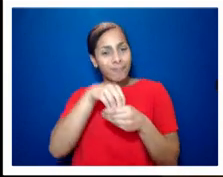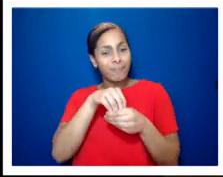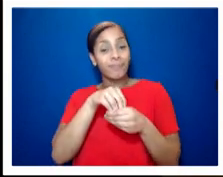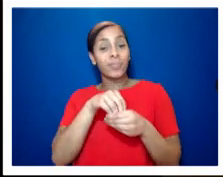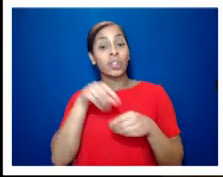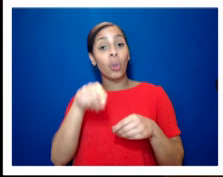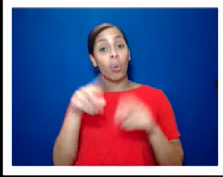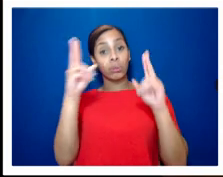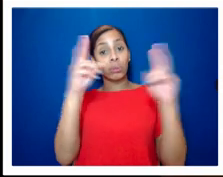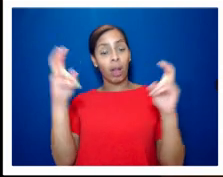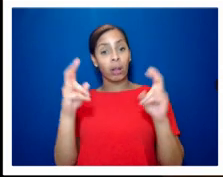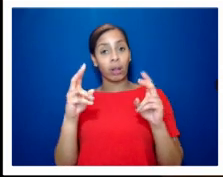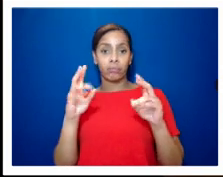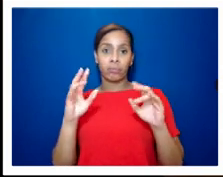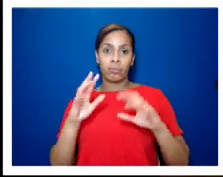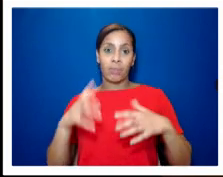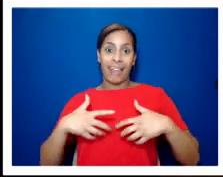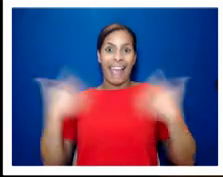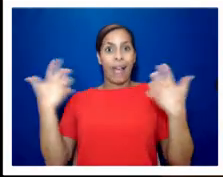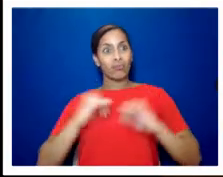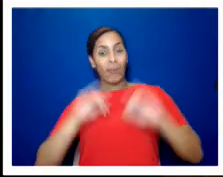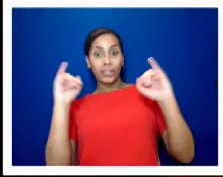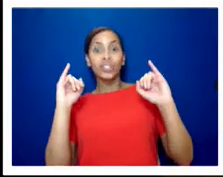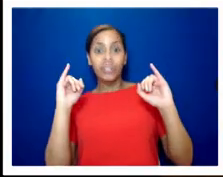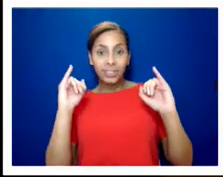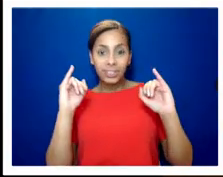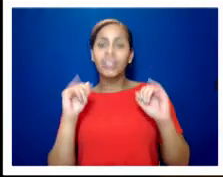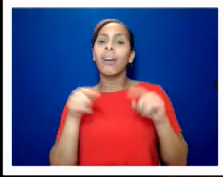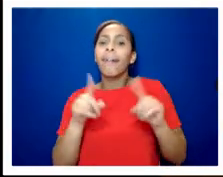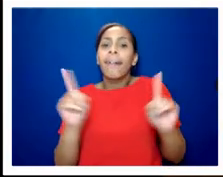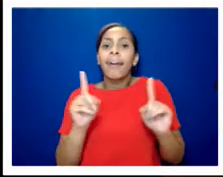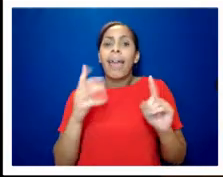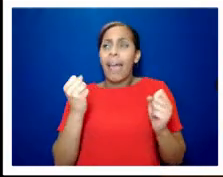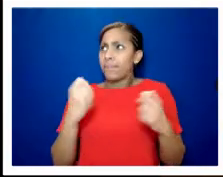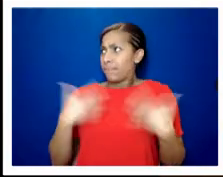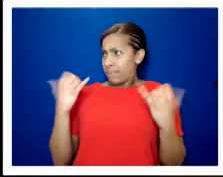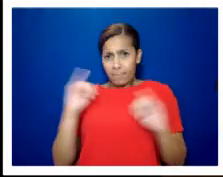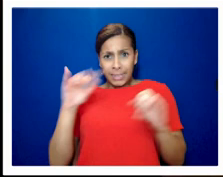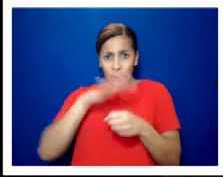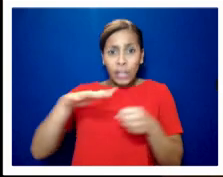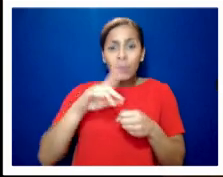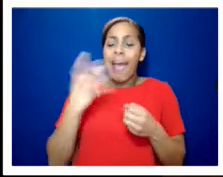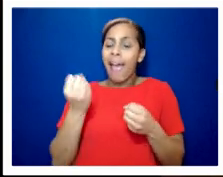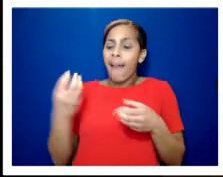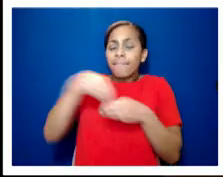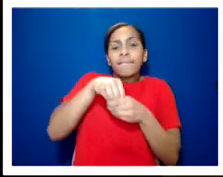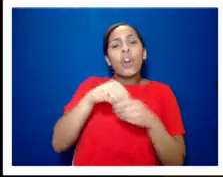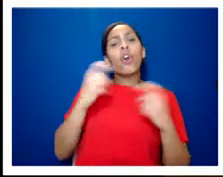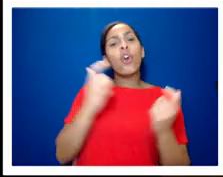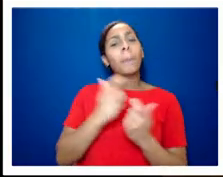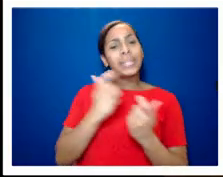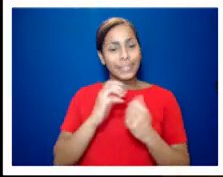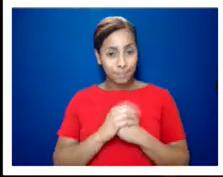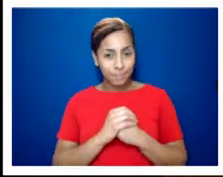outrageous um reflects how the anger was often punctuated with a sense of comedy it's also a book about a lot of